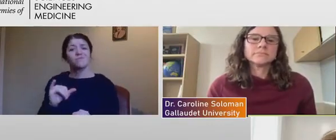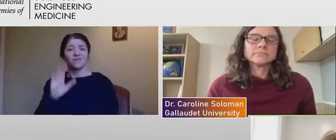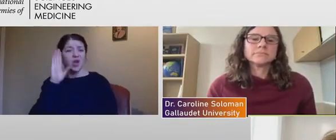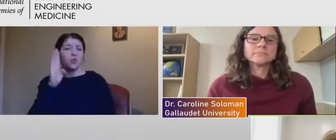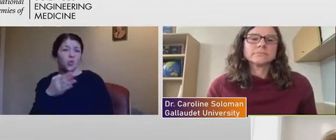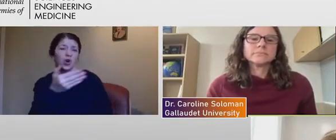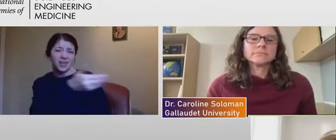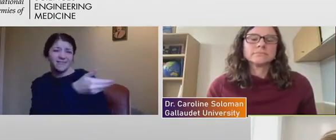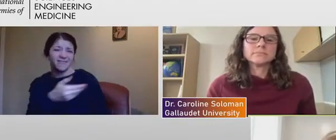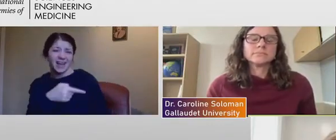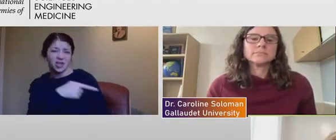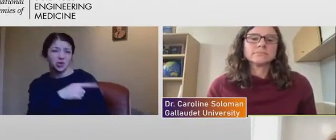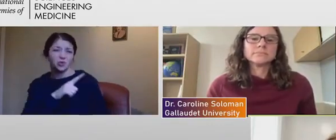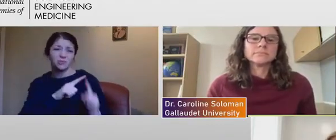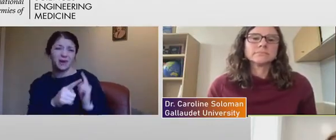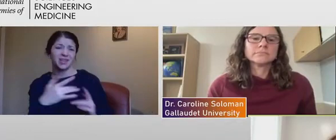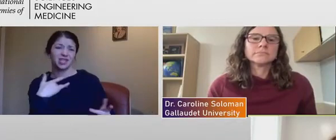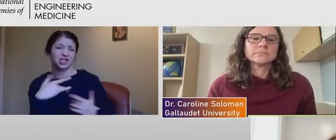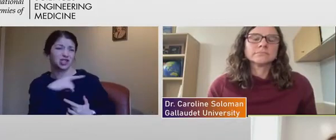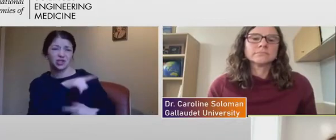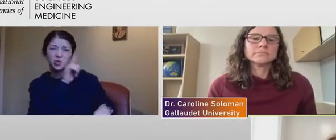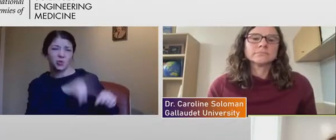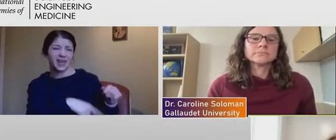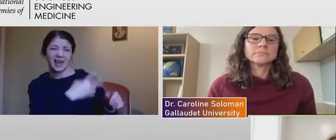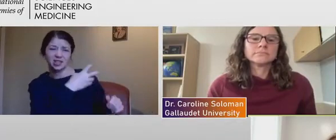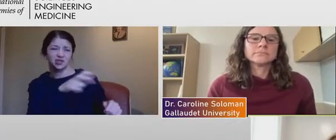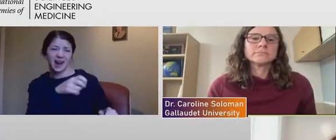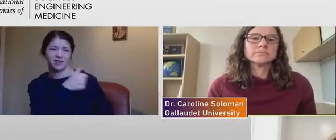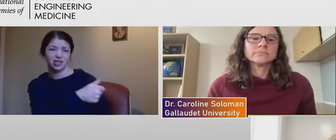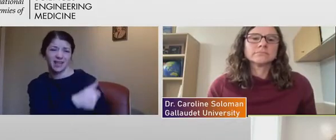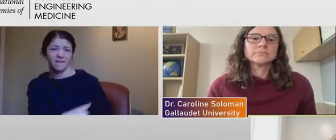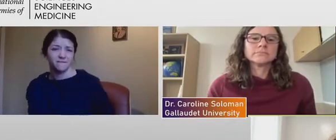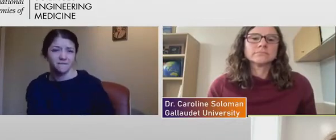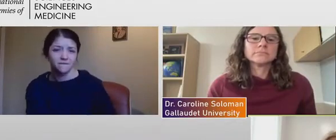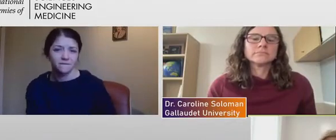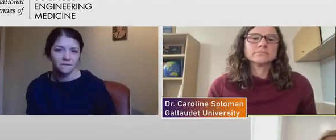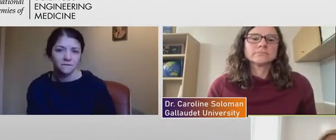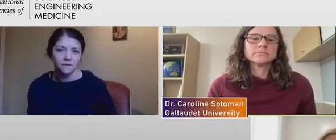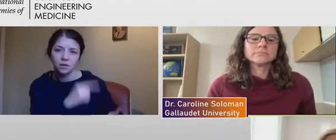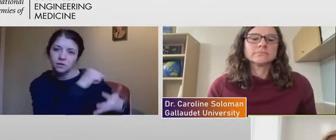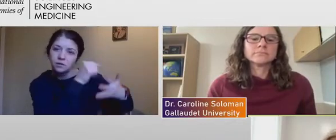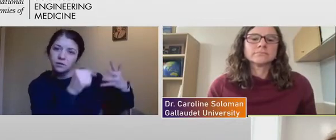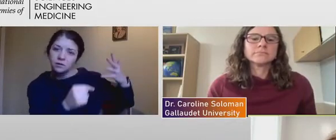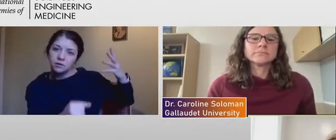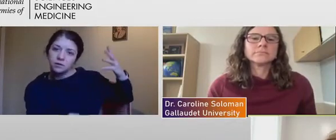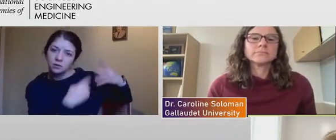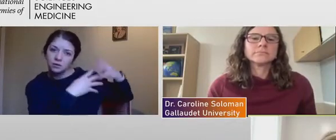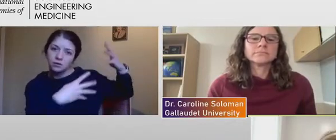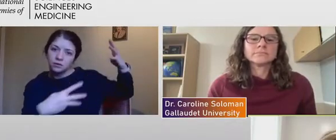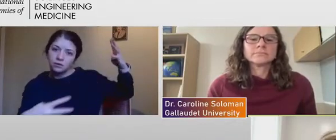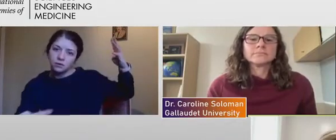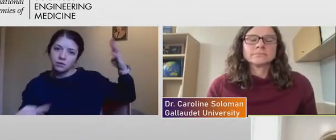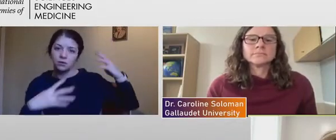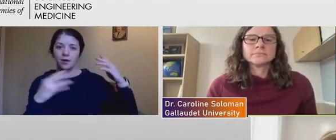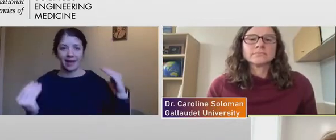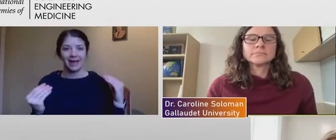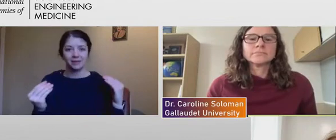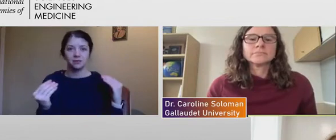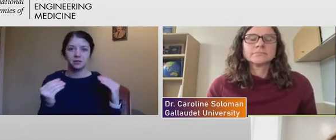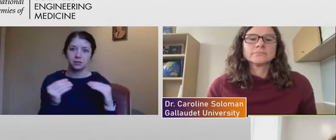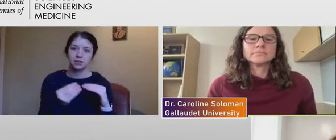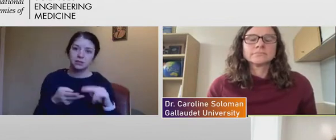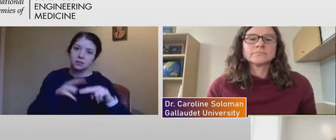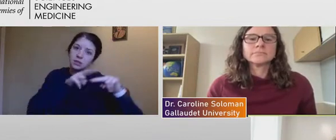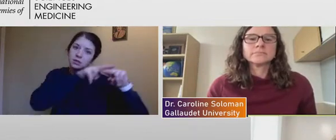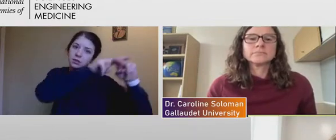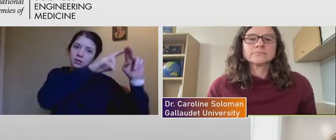that I couldn't travel independently. The list goes on and on. And this stacks up and adds up over time and does have a net impact on an